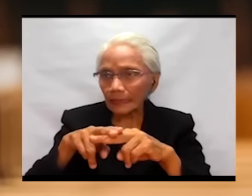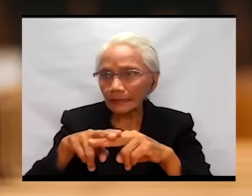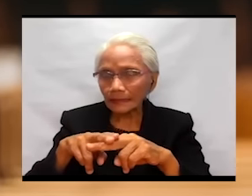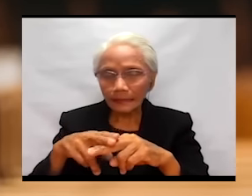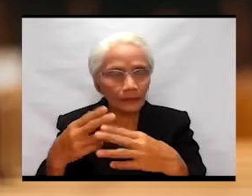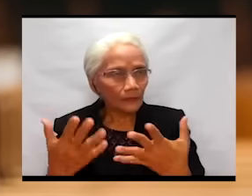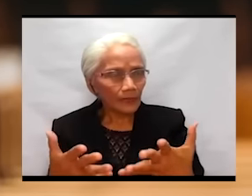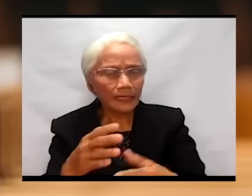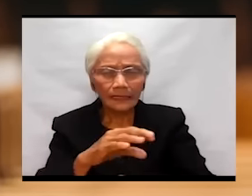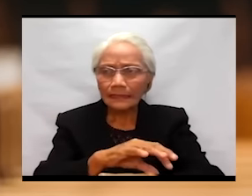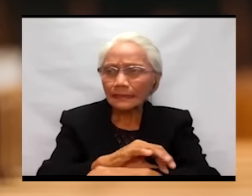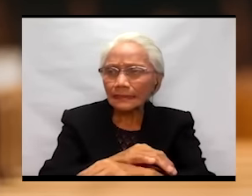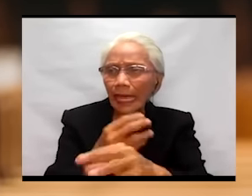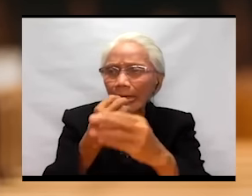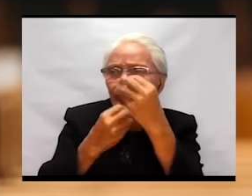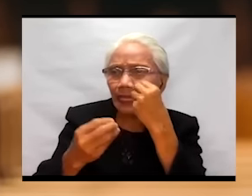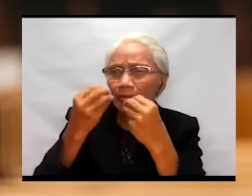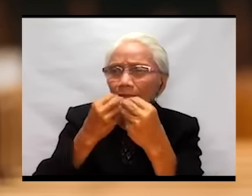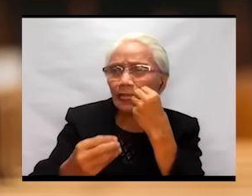fill of bread.